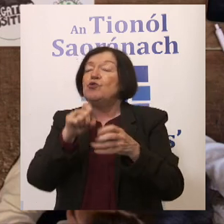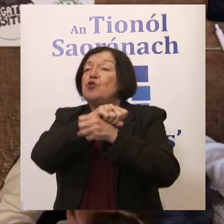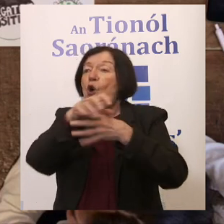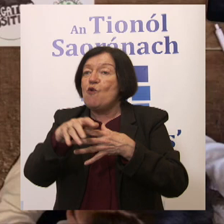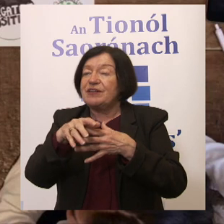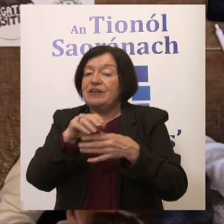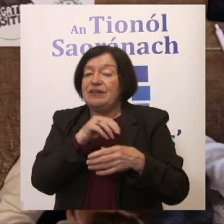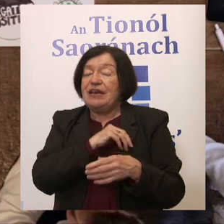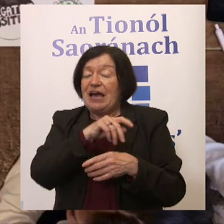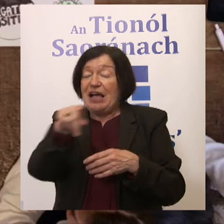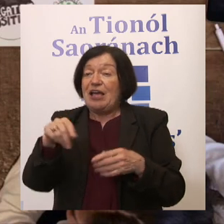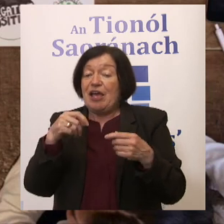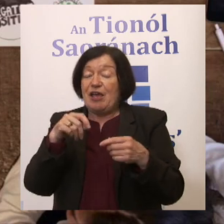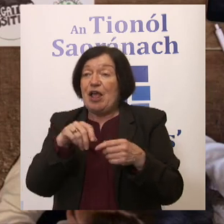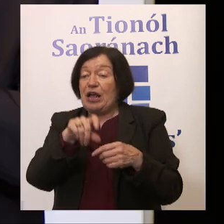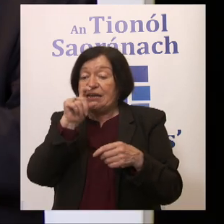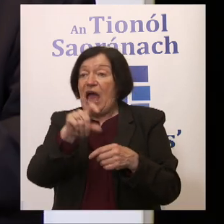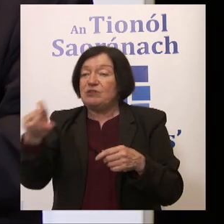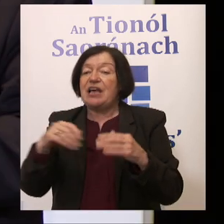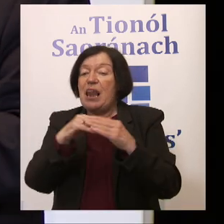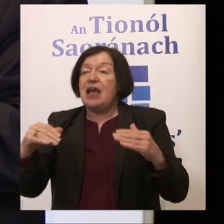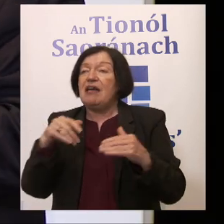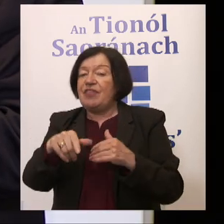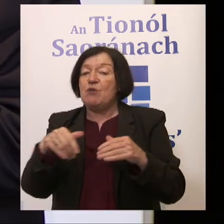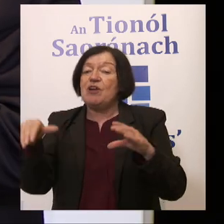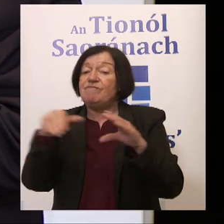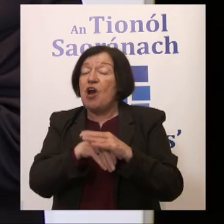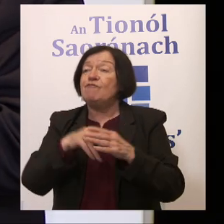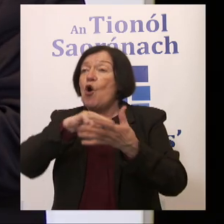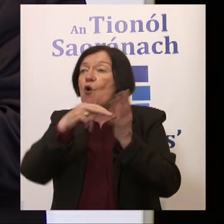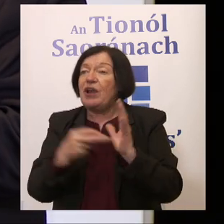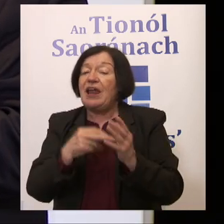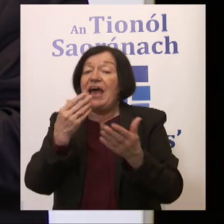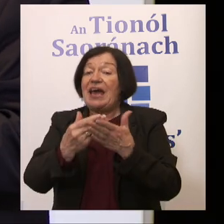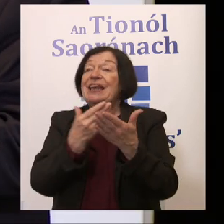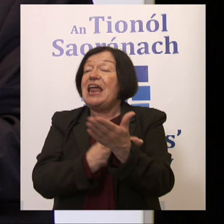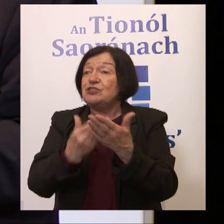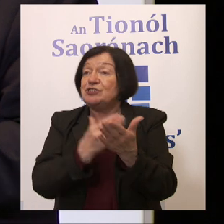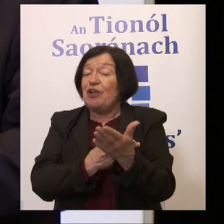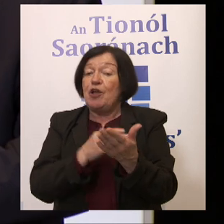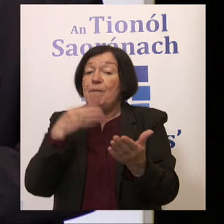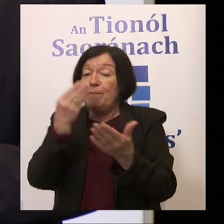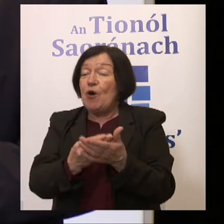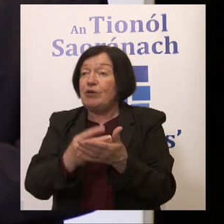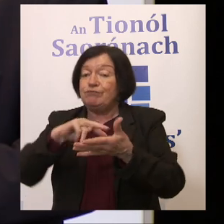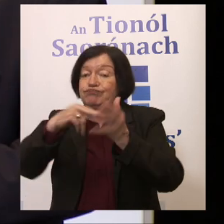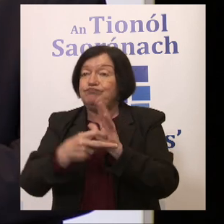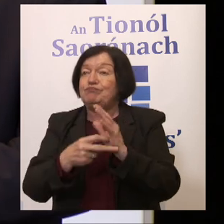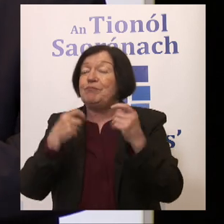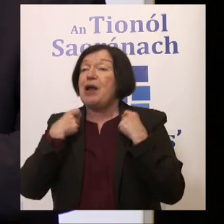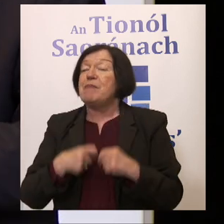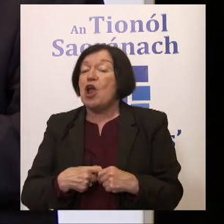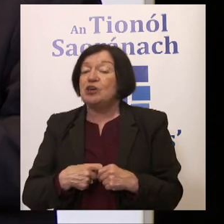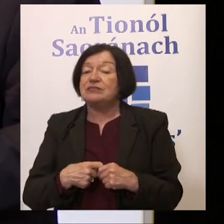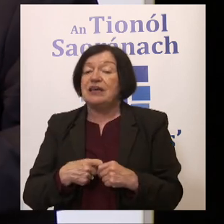at a municipal level. And they were facilitated, organized, and then sometimes legislatively and legally put in place by mayors.